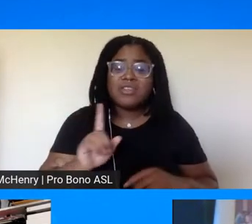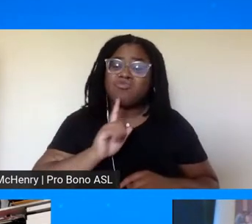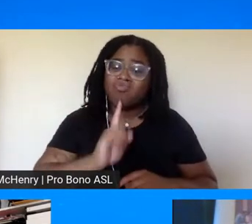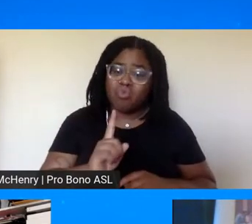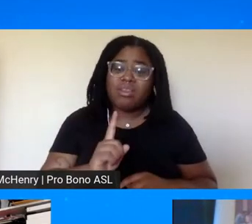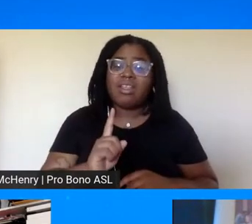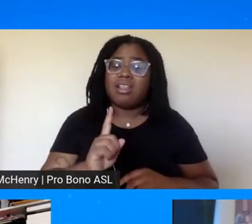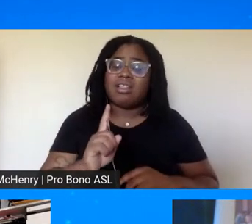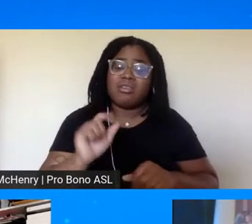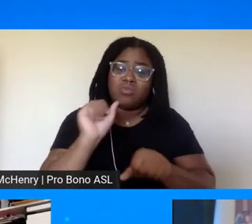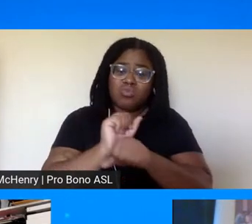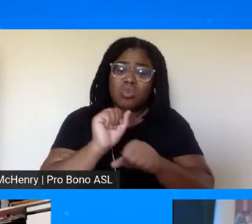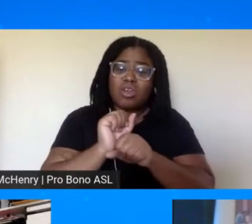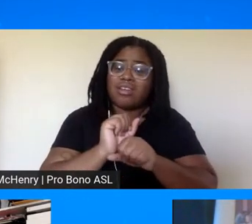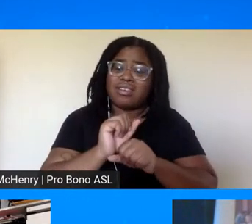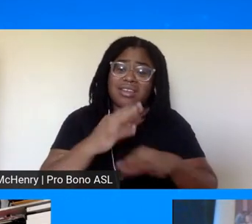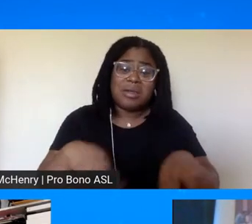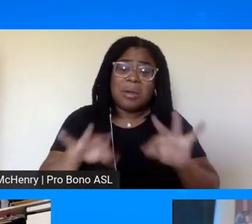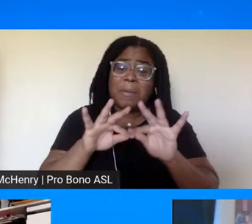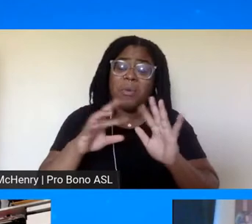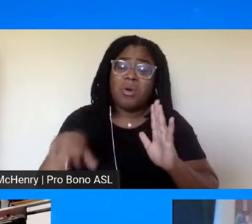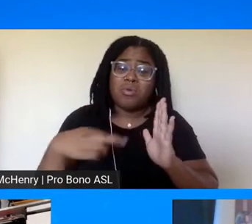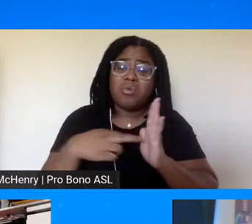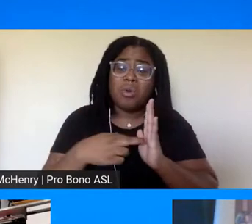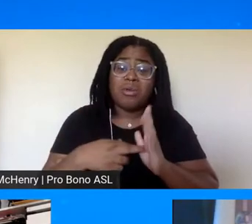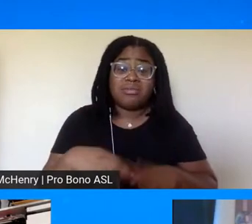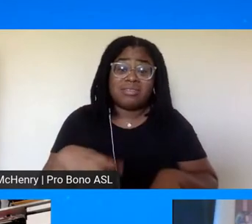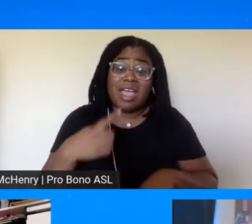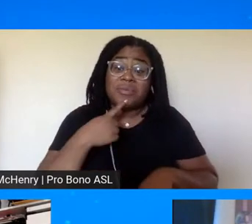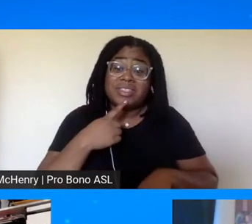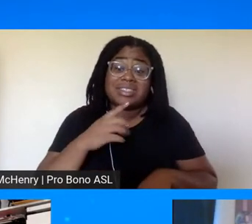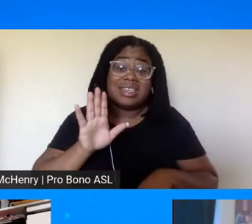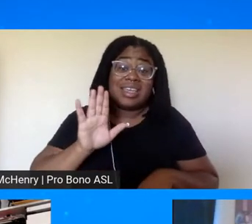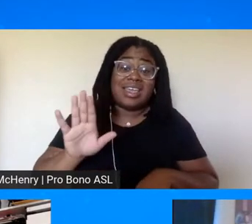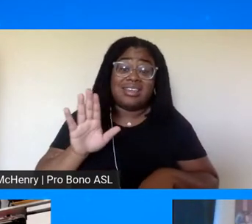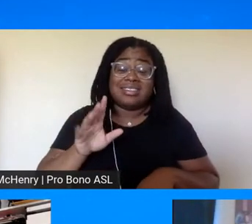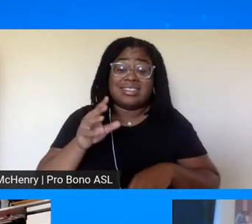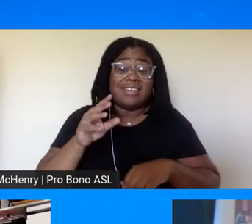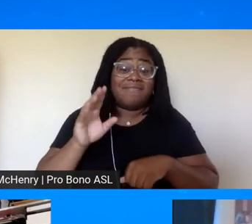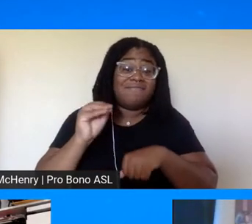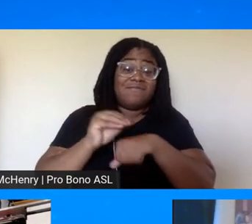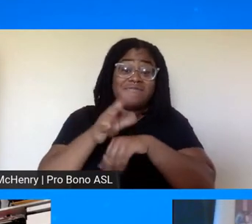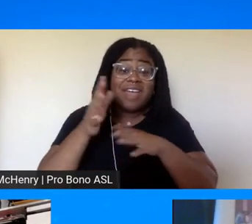even as a i would would call her you know one of his foremost advisors